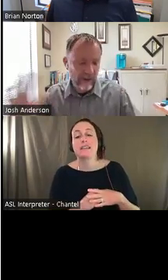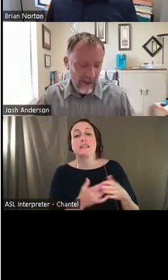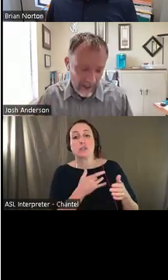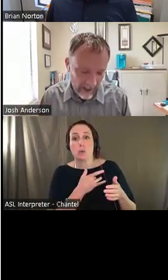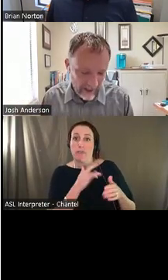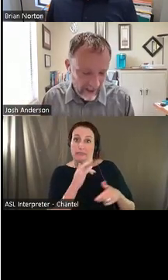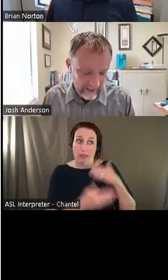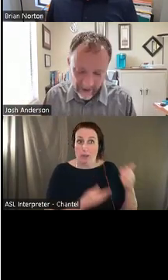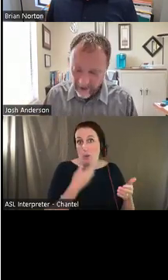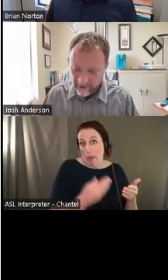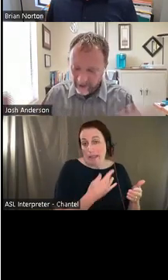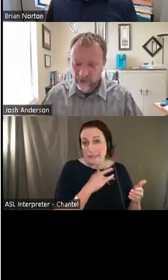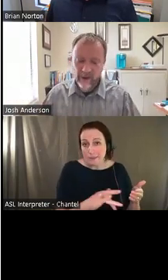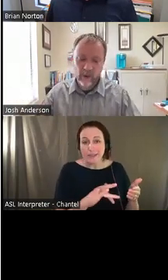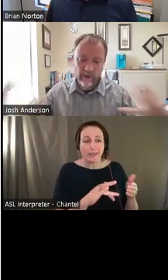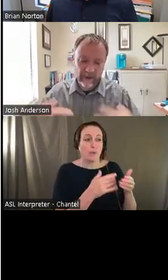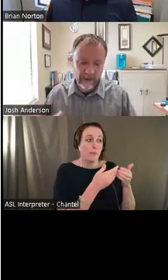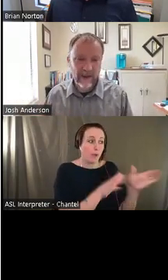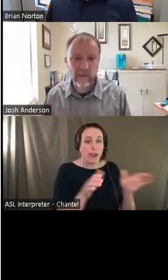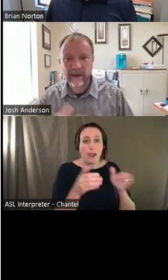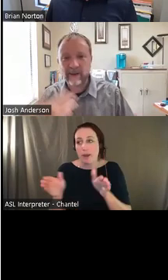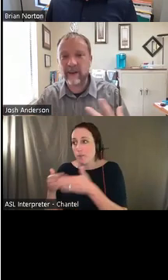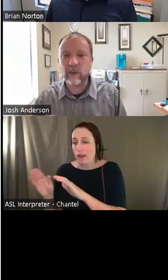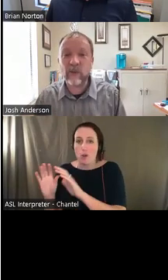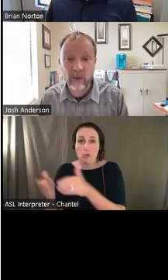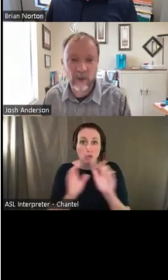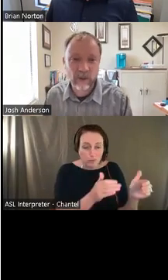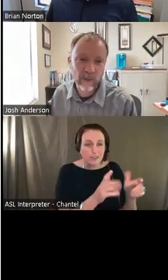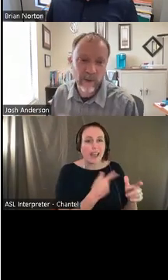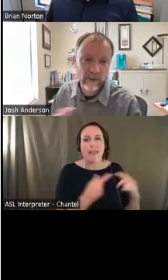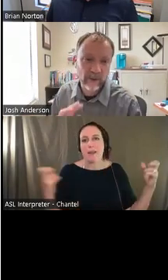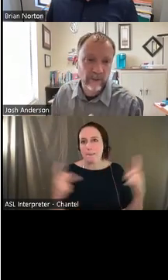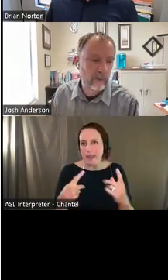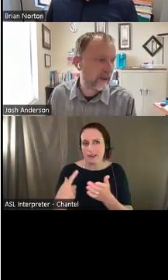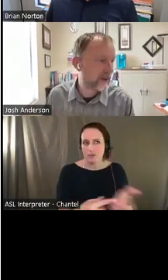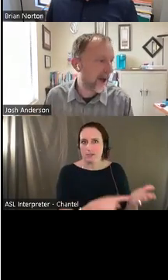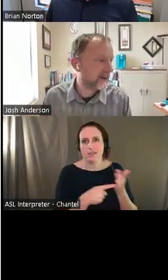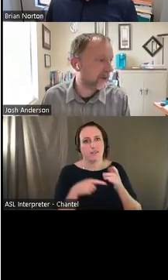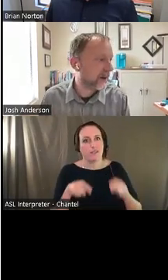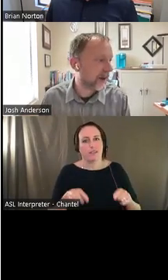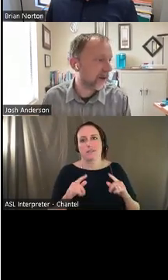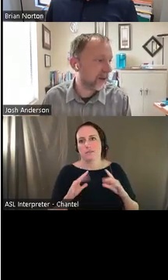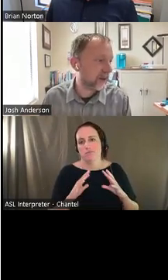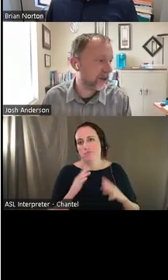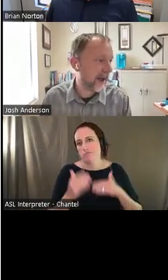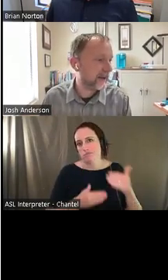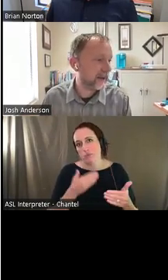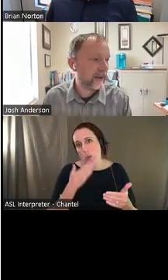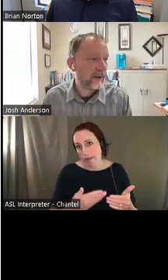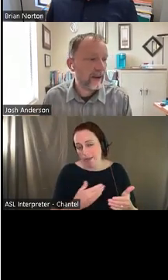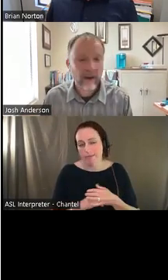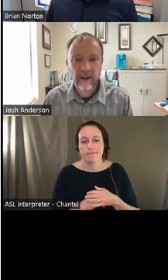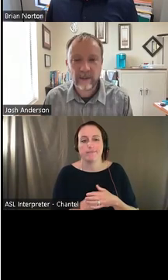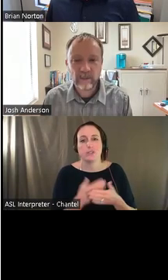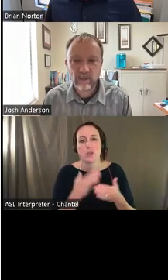person, uh, and, and each take one and then kind of come back and discuss, but thank you all so much for, for being so active. They're kind of in the chat.